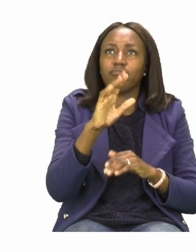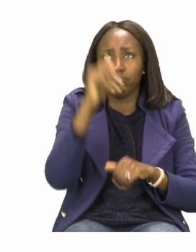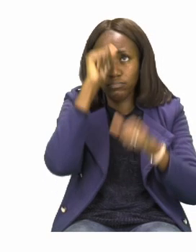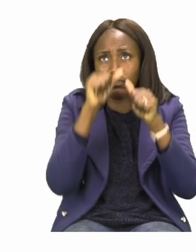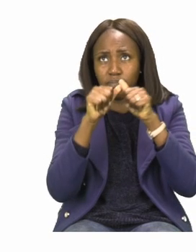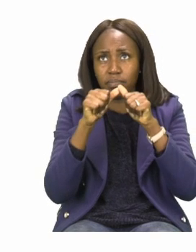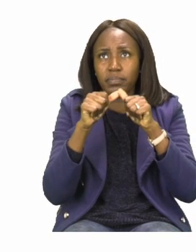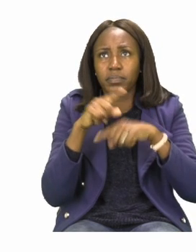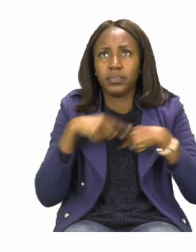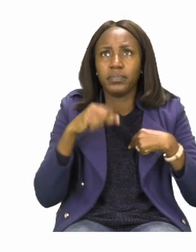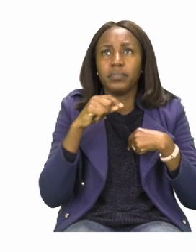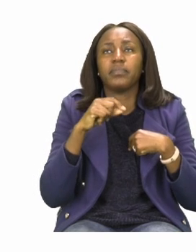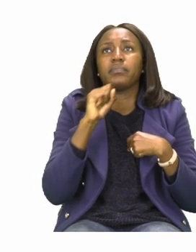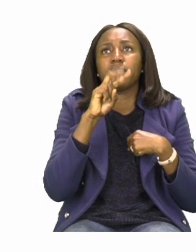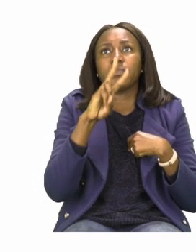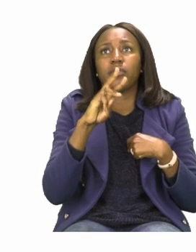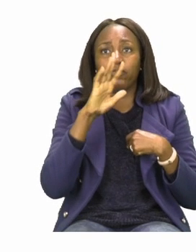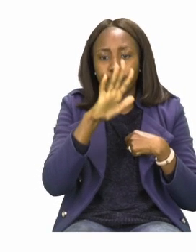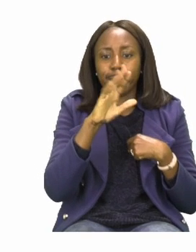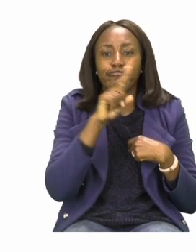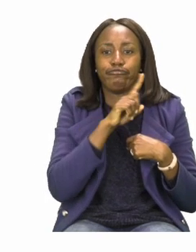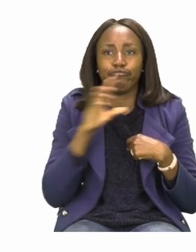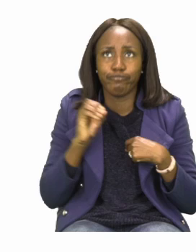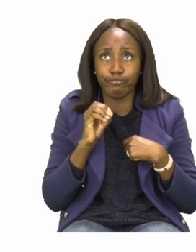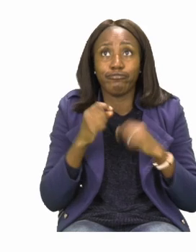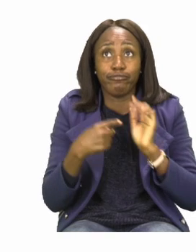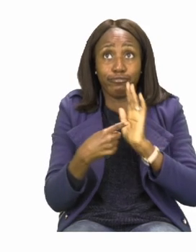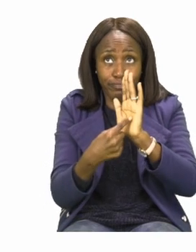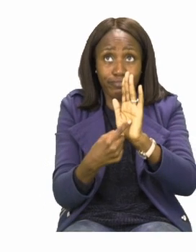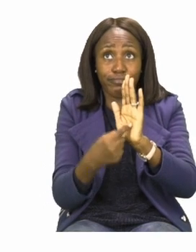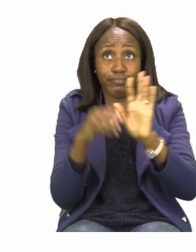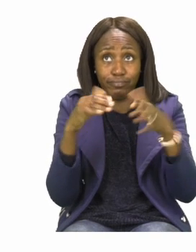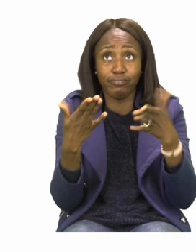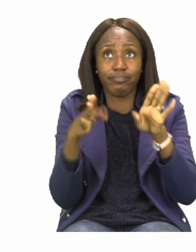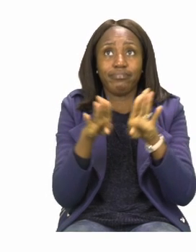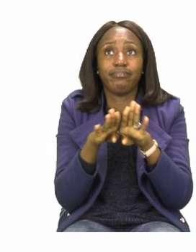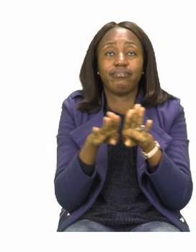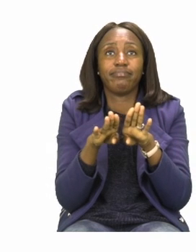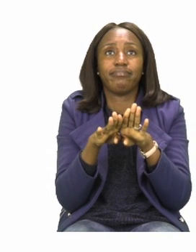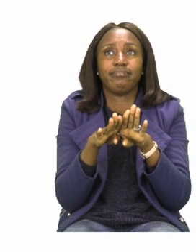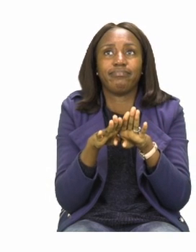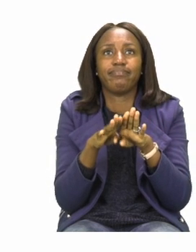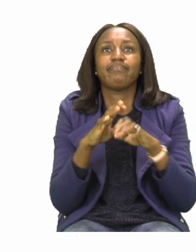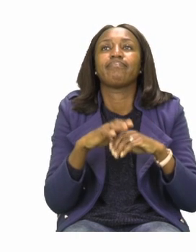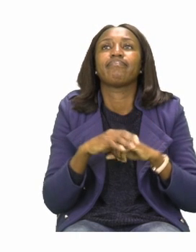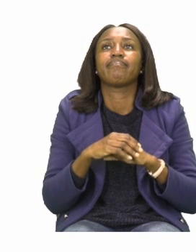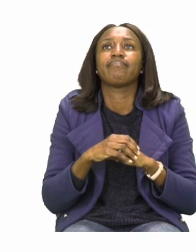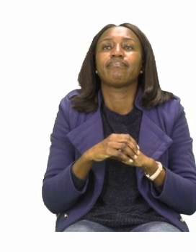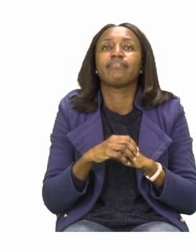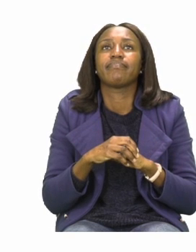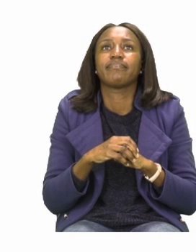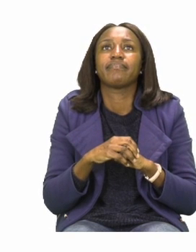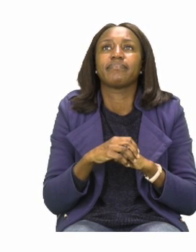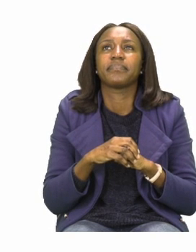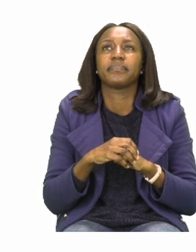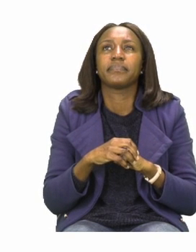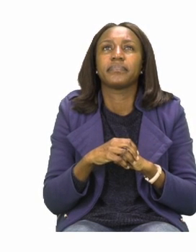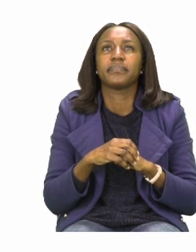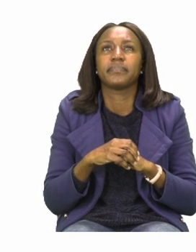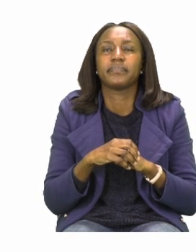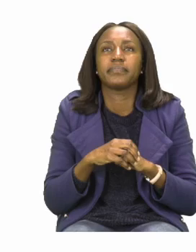So, I'm going to show you the pictograph that I have drawn using the information above.